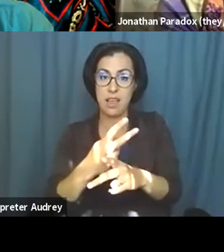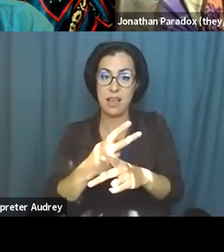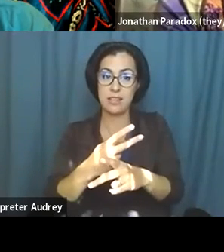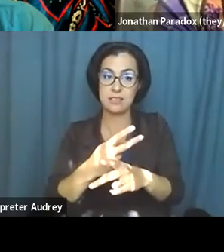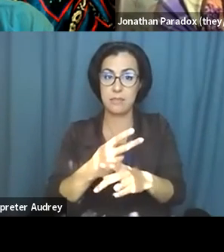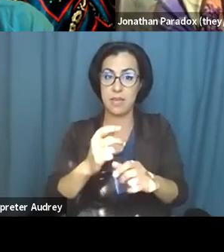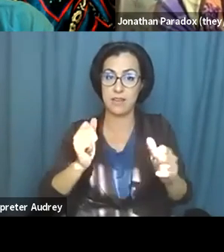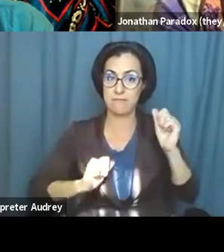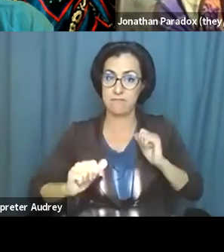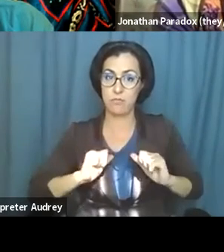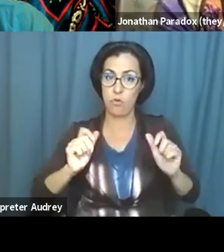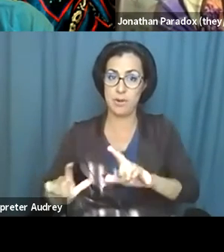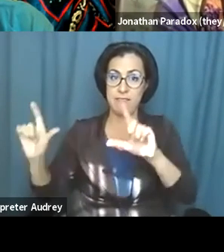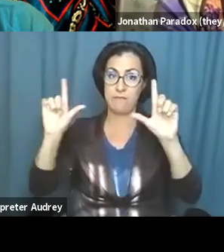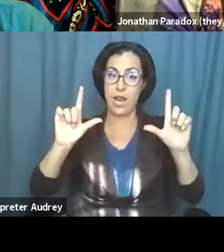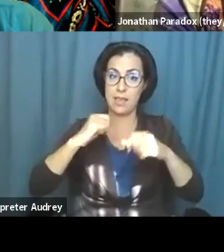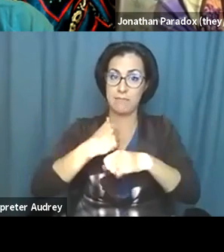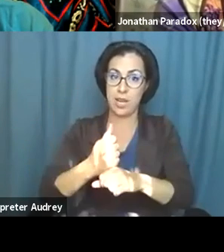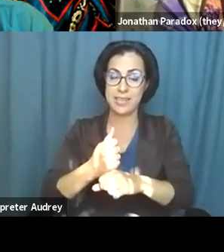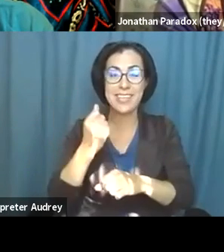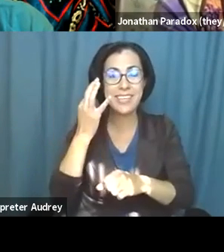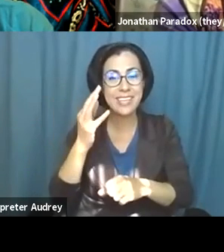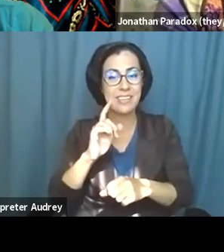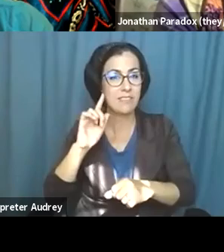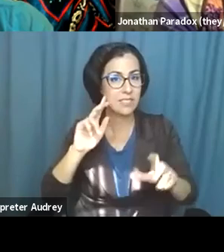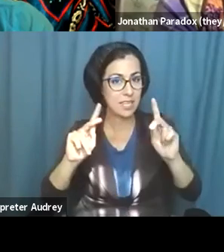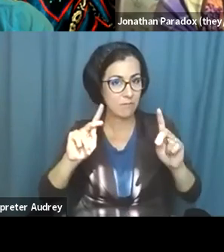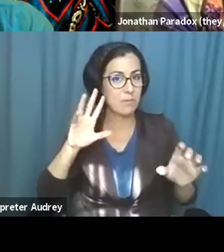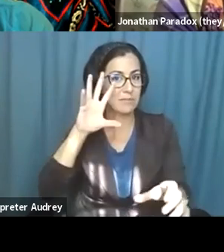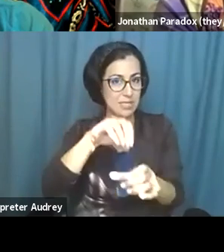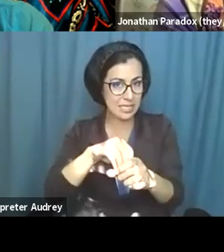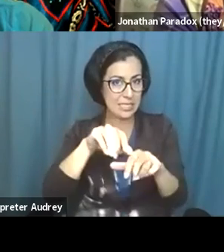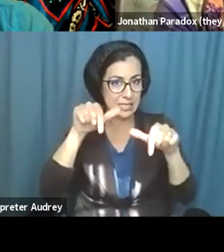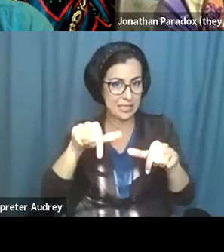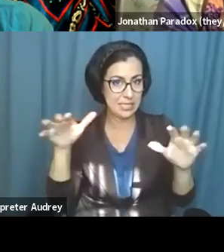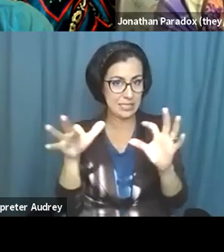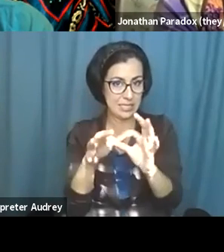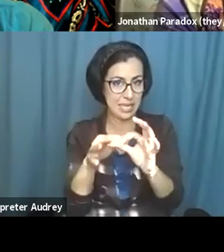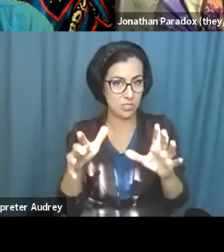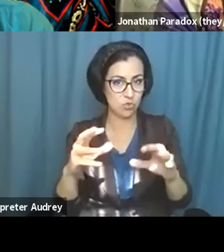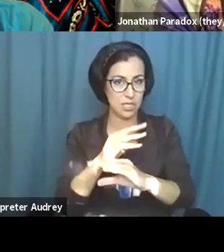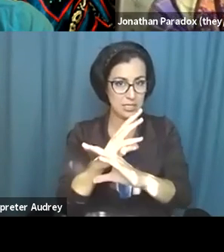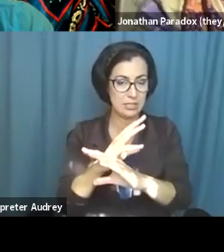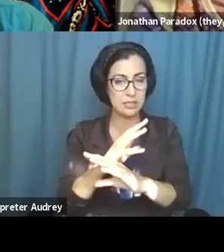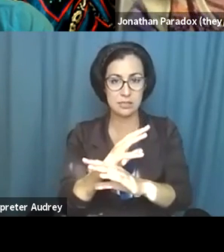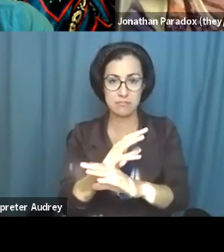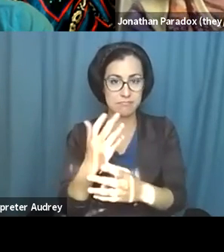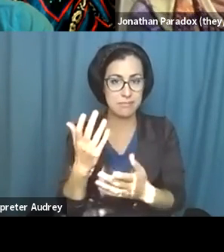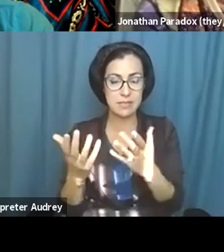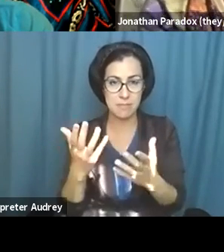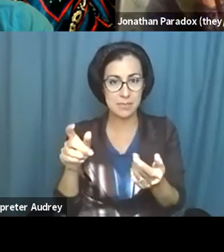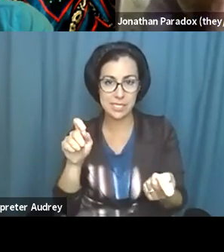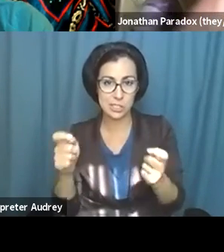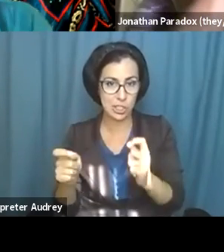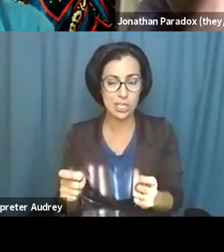creating. Um, if we had had deaf folk in the space, we possibly would have made some alternate choices or manage the space